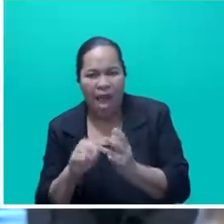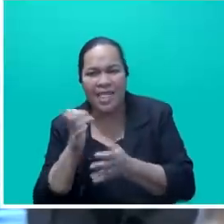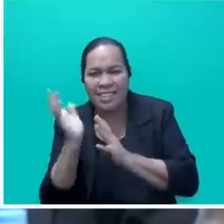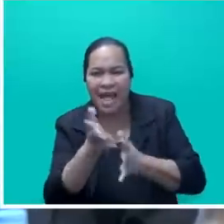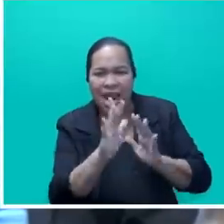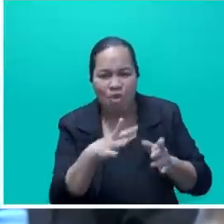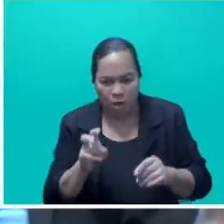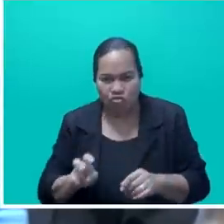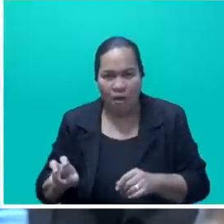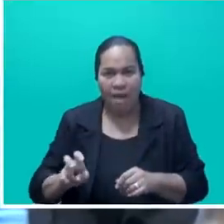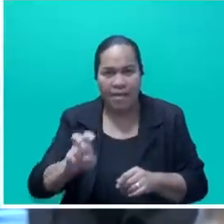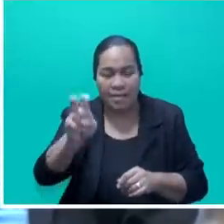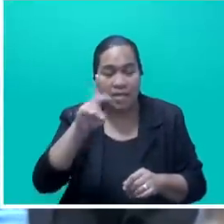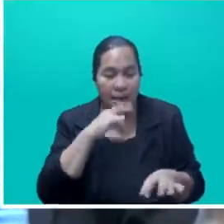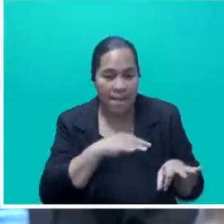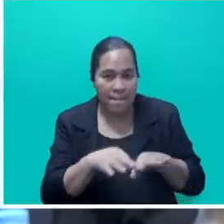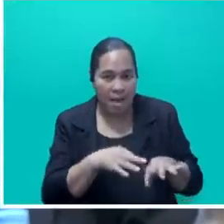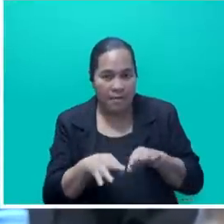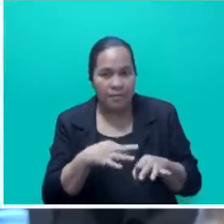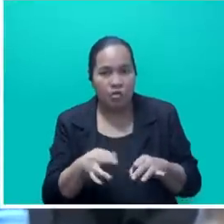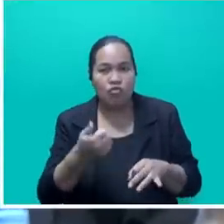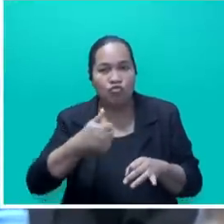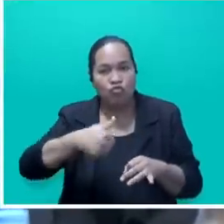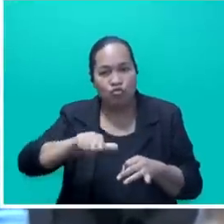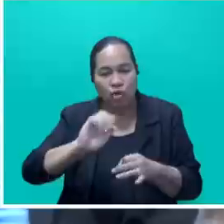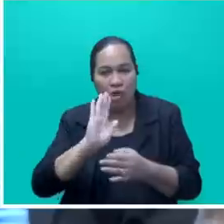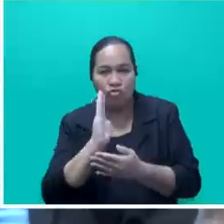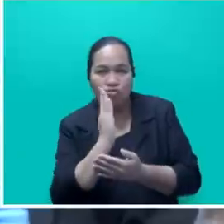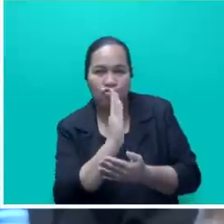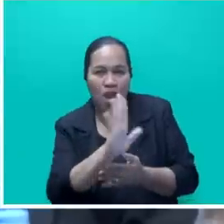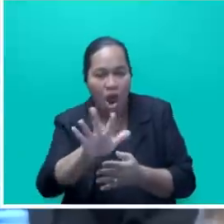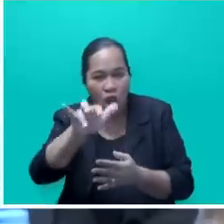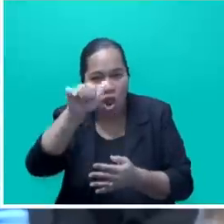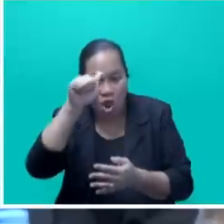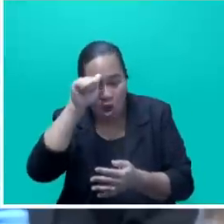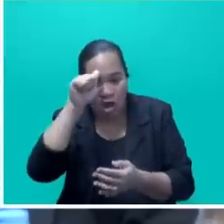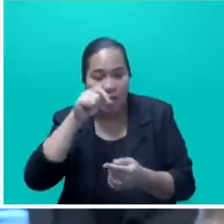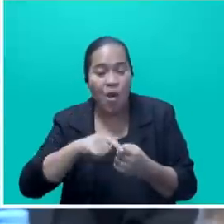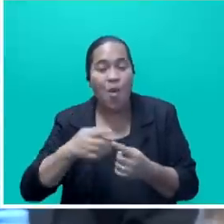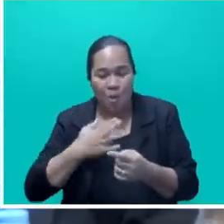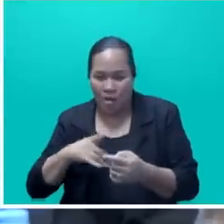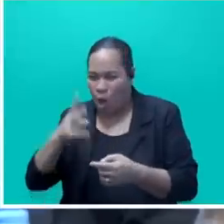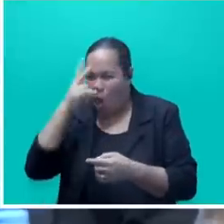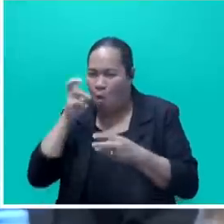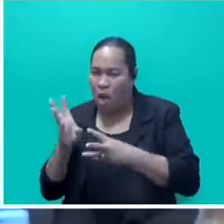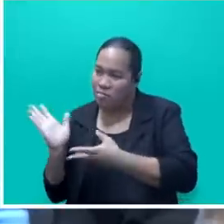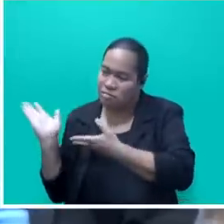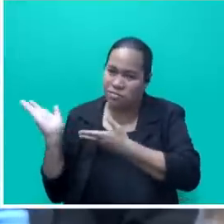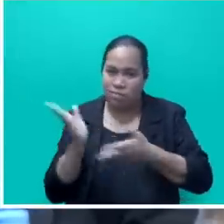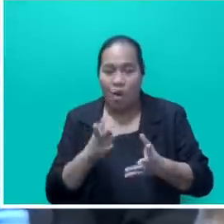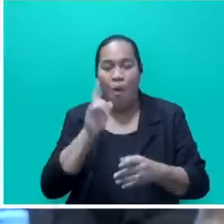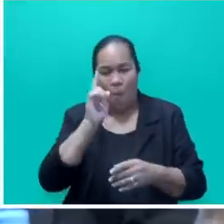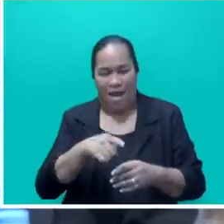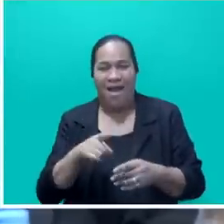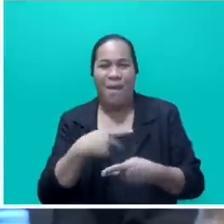ocean trail building using traditional sailing knowledge. We are bringing back some of the old ways, and these are the types of